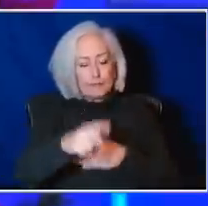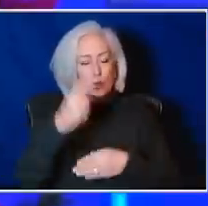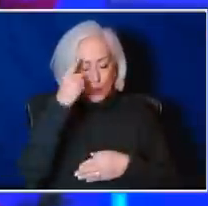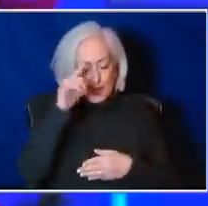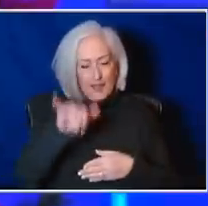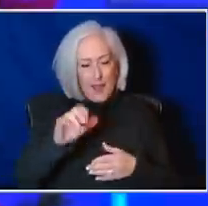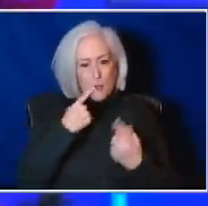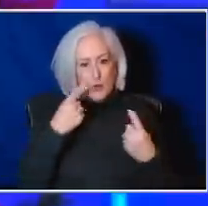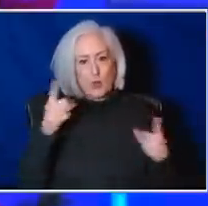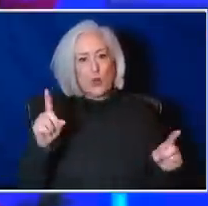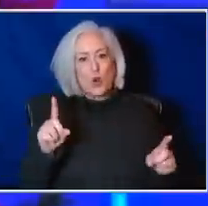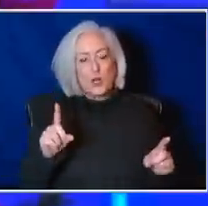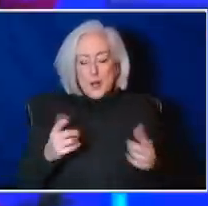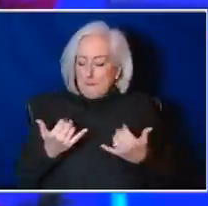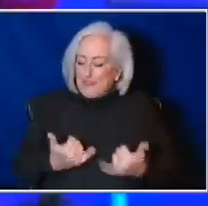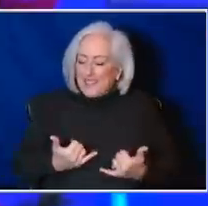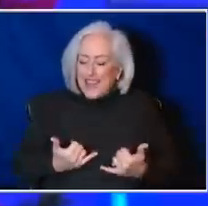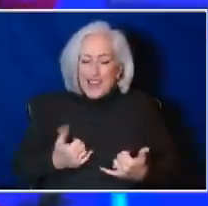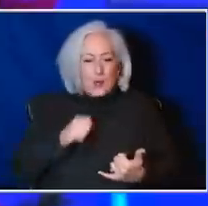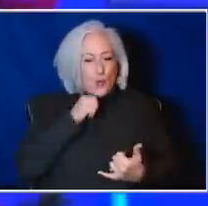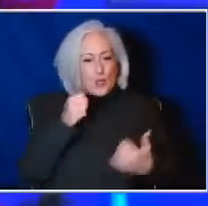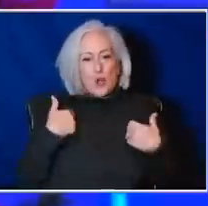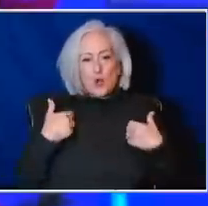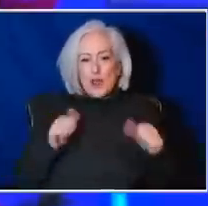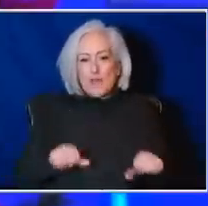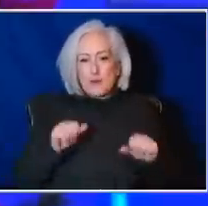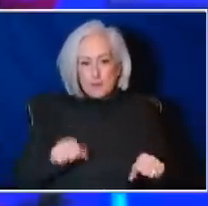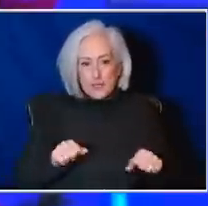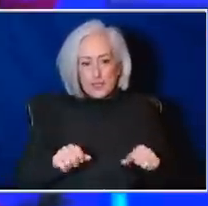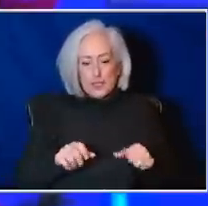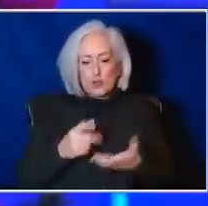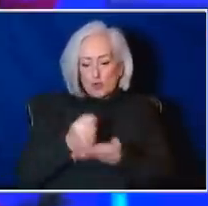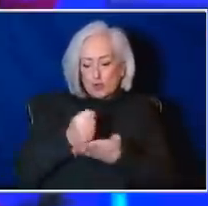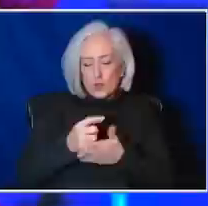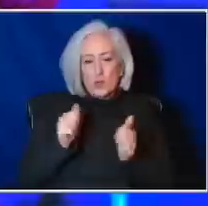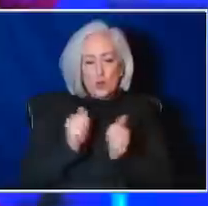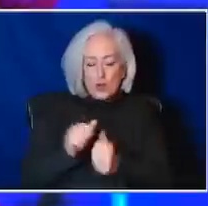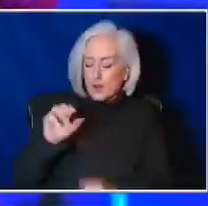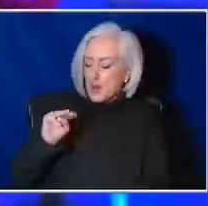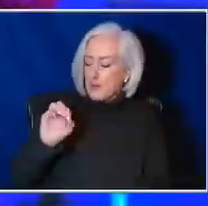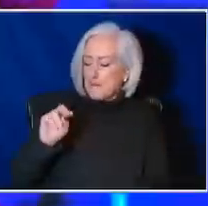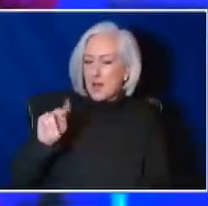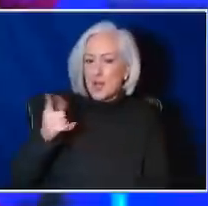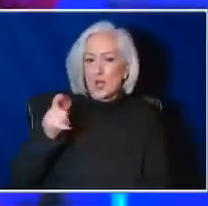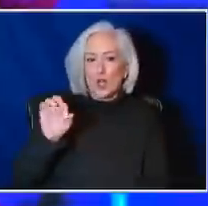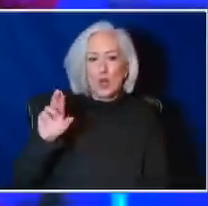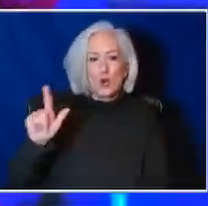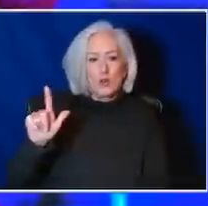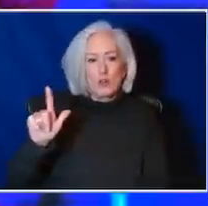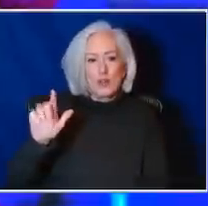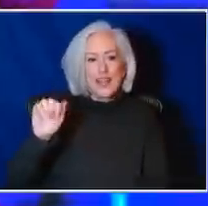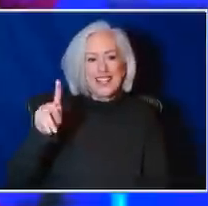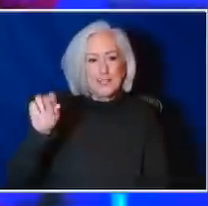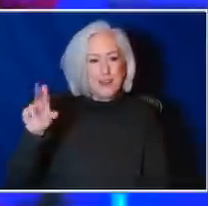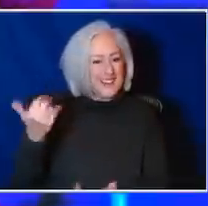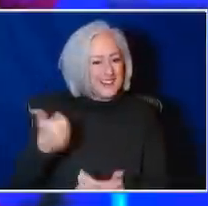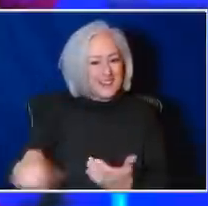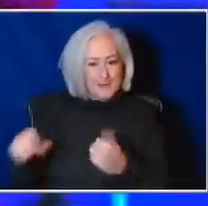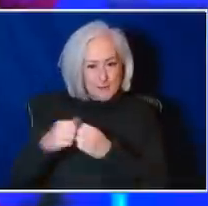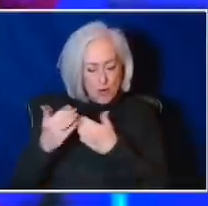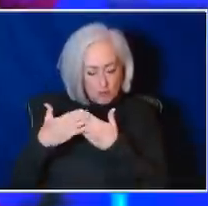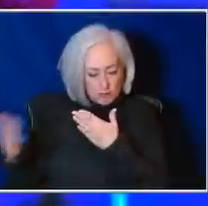that ability now to treat with our engineered monoclonal antibodies just yet. So I think it is one thing to continue to